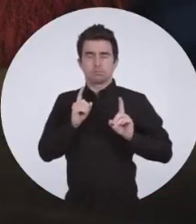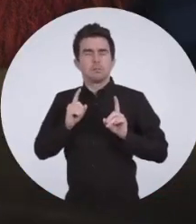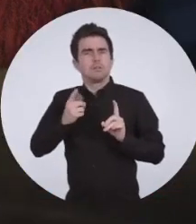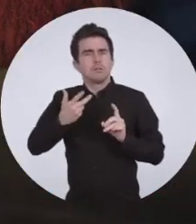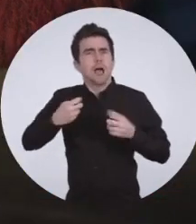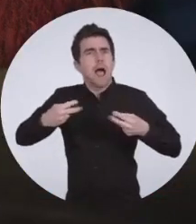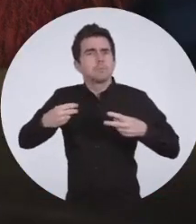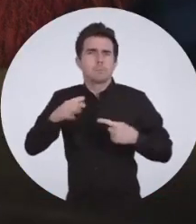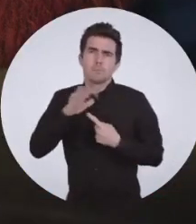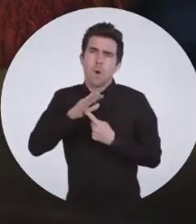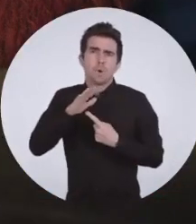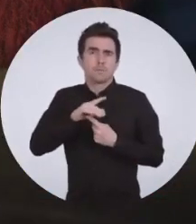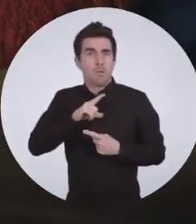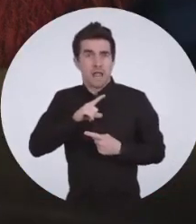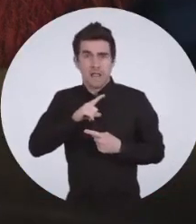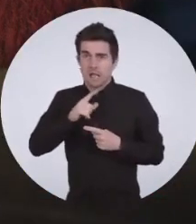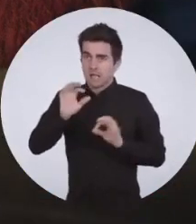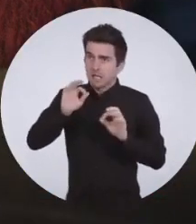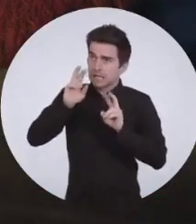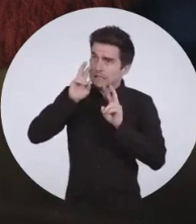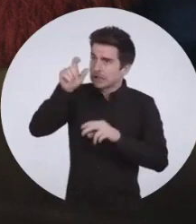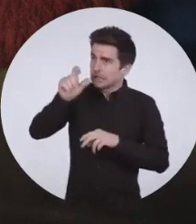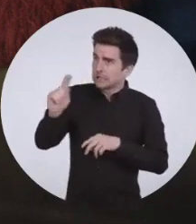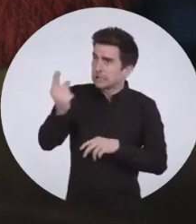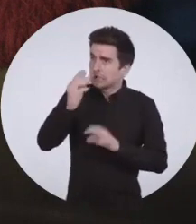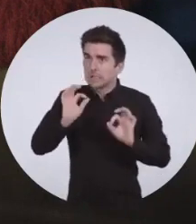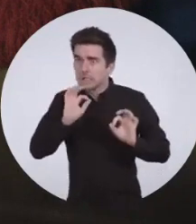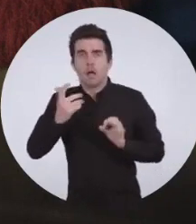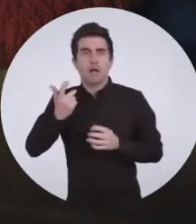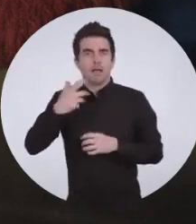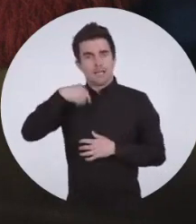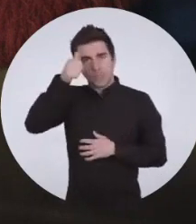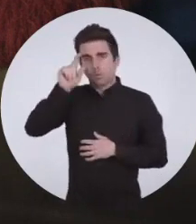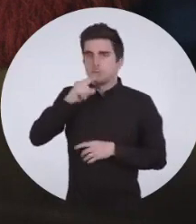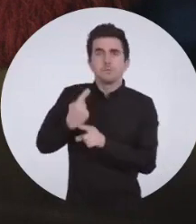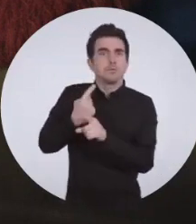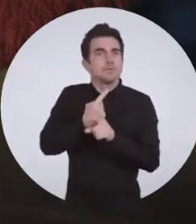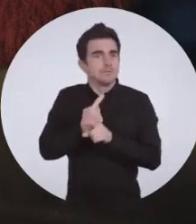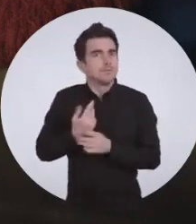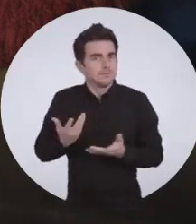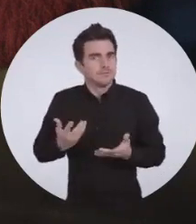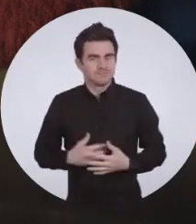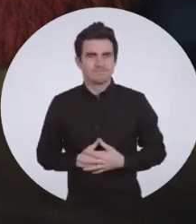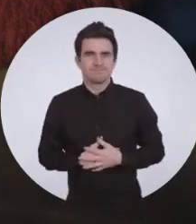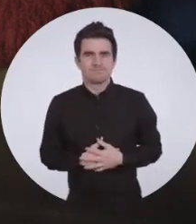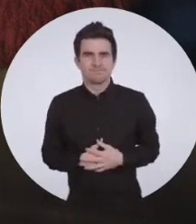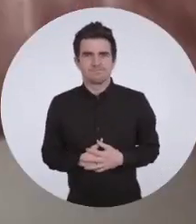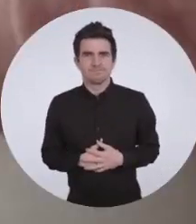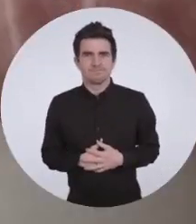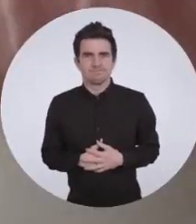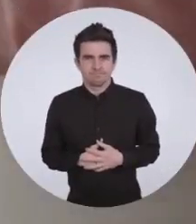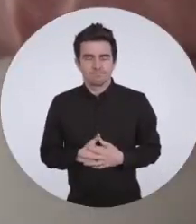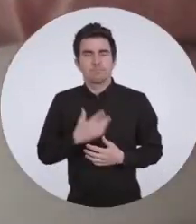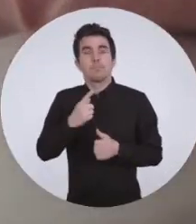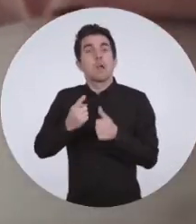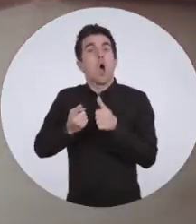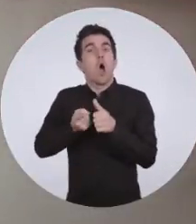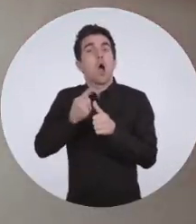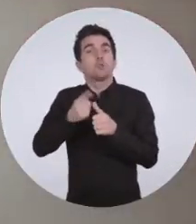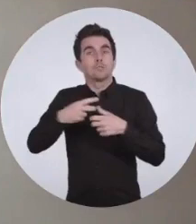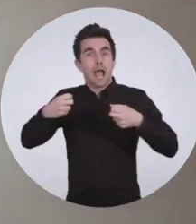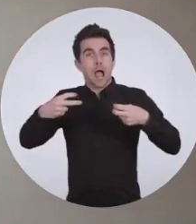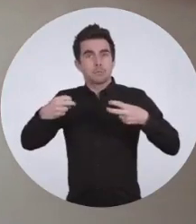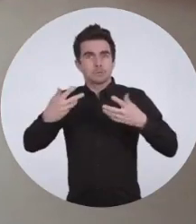absolutely necessary for me to keep up with the story. Especially when the person speaking is not on screen. Auto